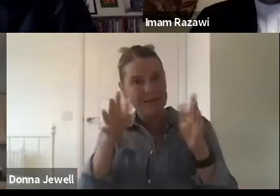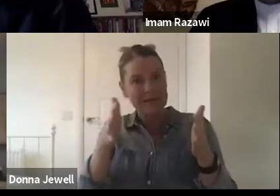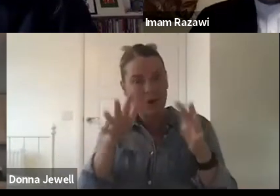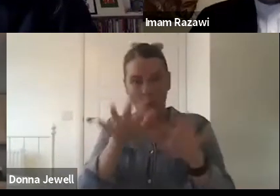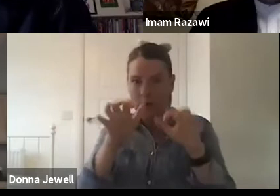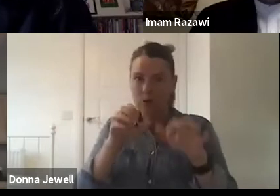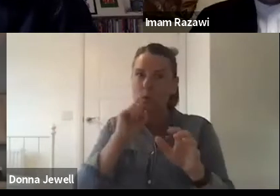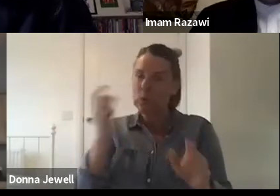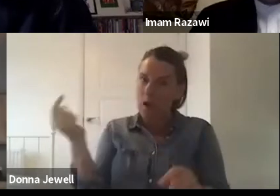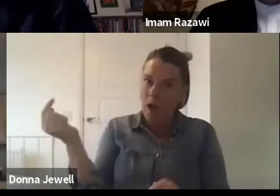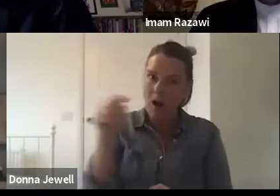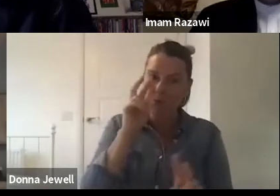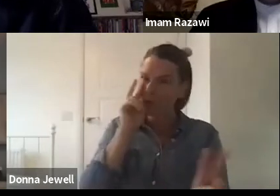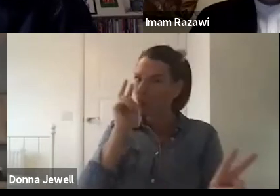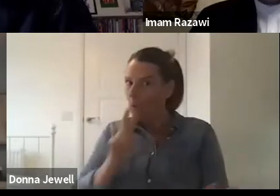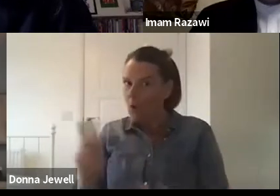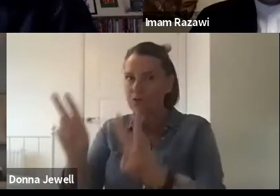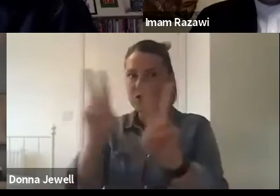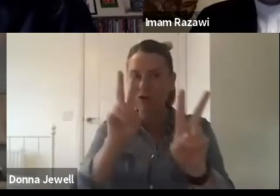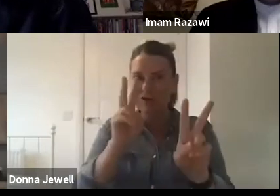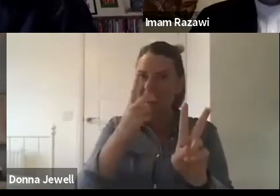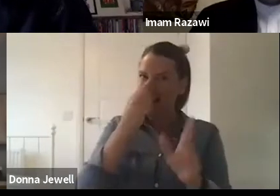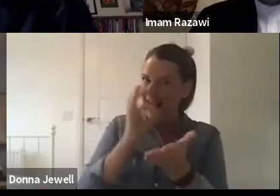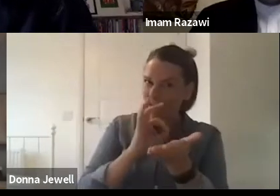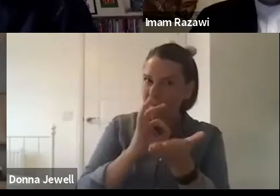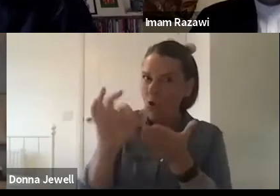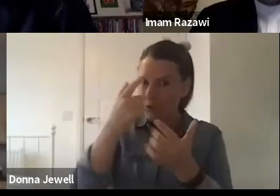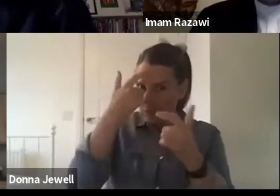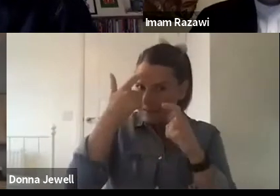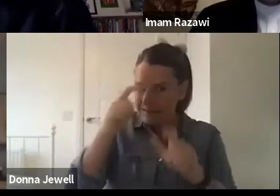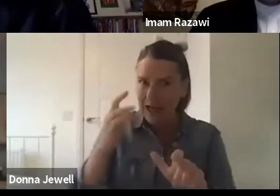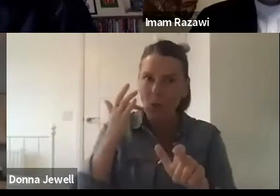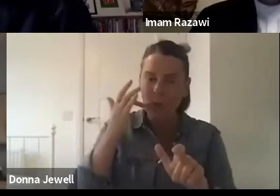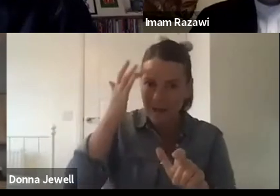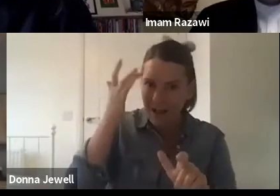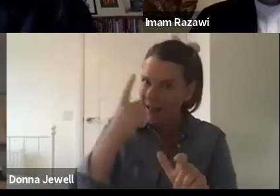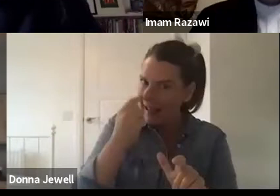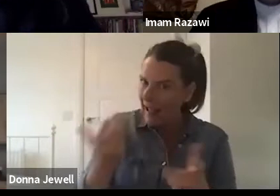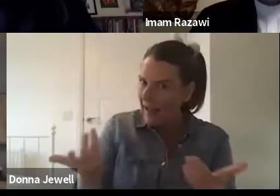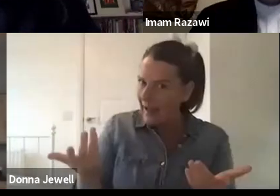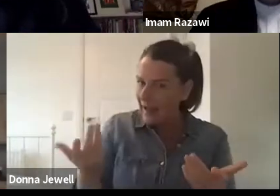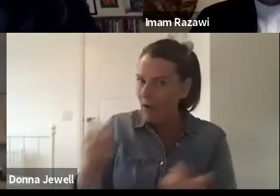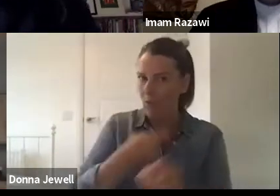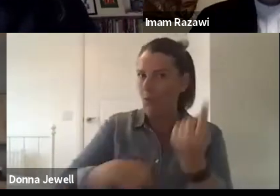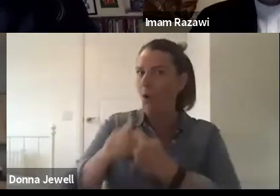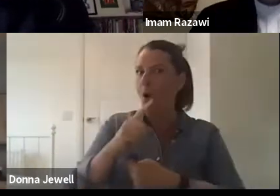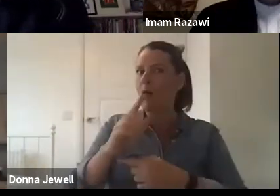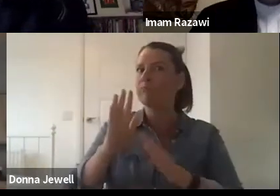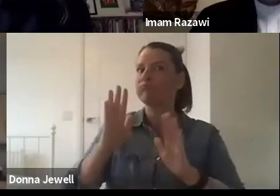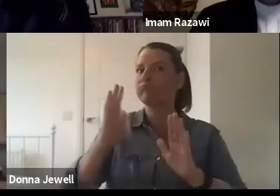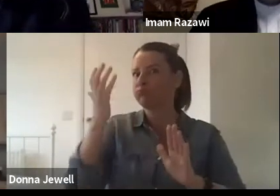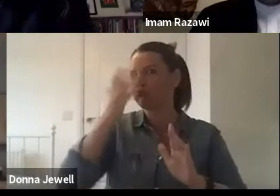an affordable environment. Um, all of those have been challenged because Edinburgh, unlike, you know, London,